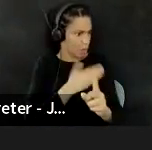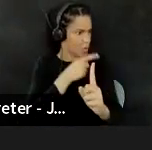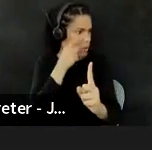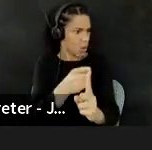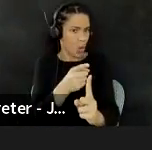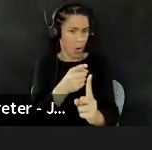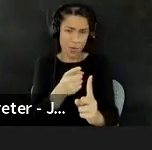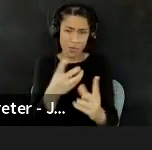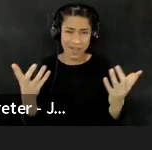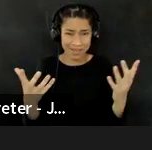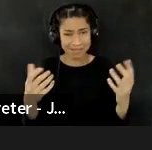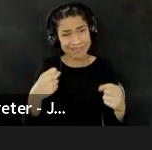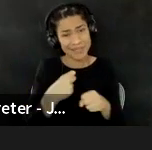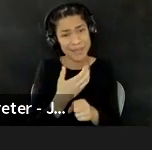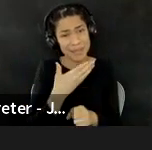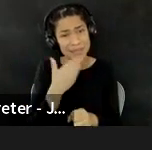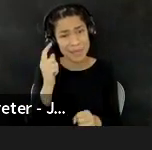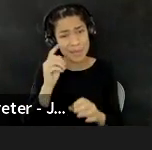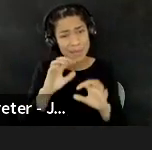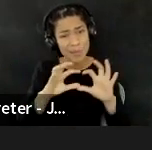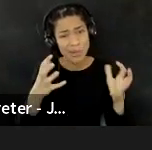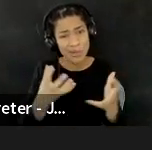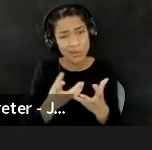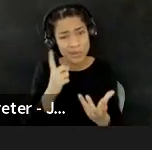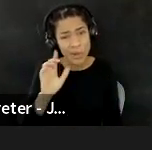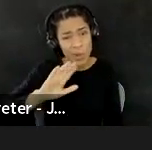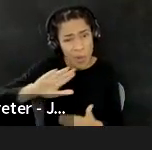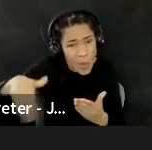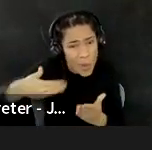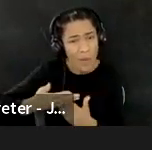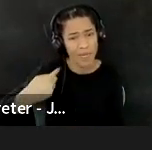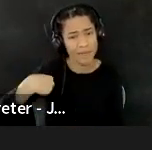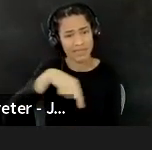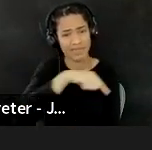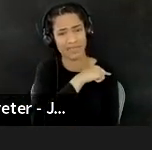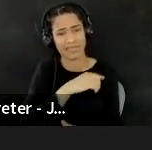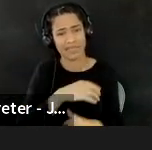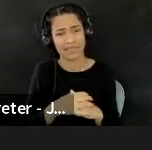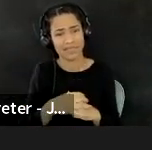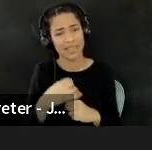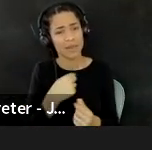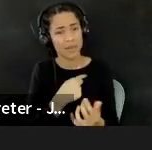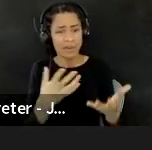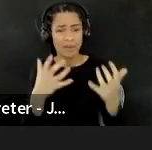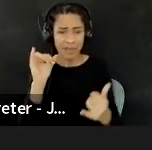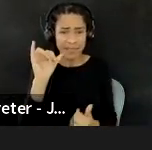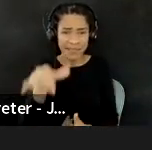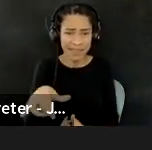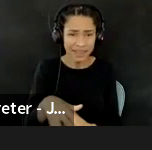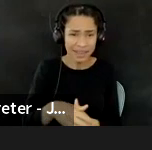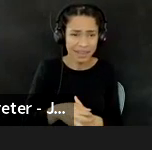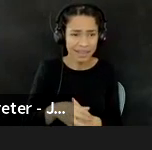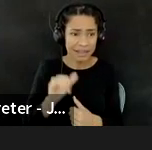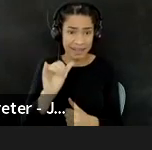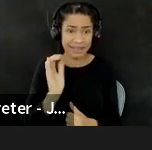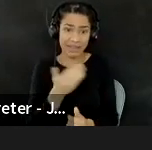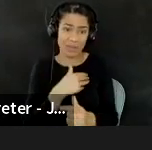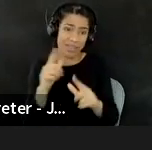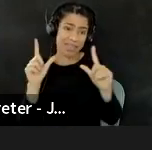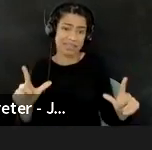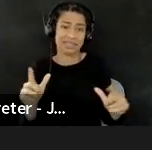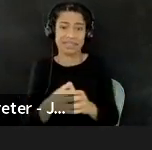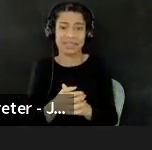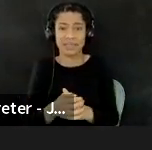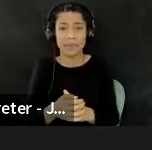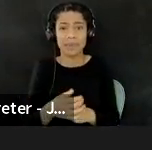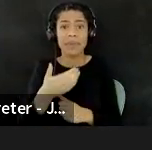Um, and we all want that. So this is the, the, the lens that we're putting, that we're putting onto it, you know, better world for